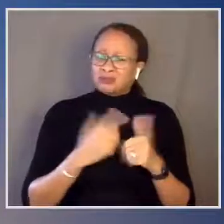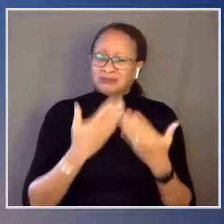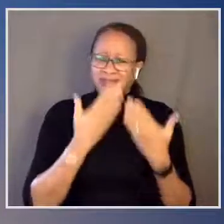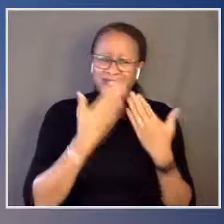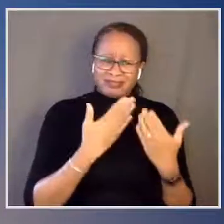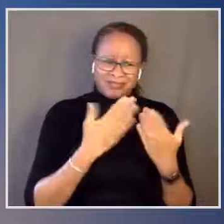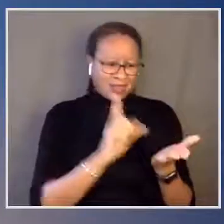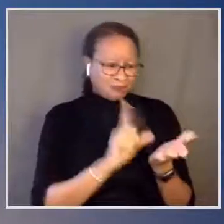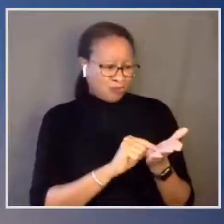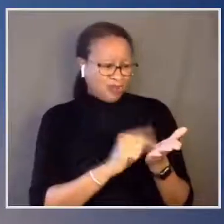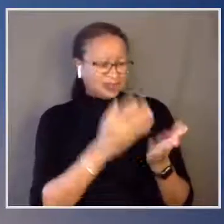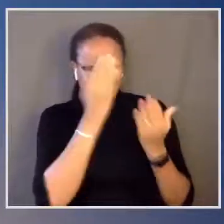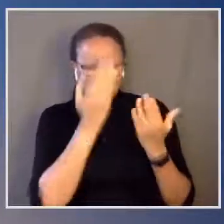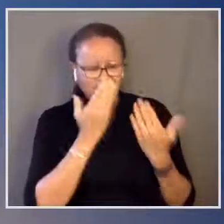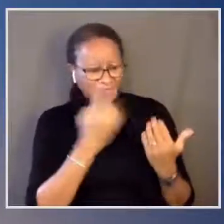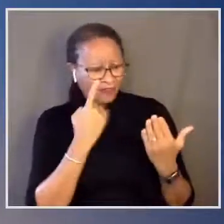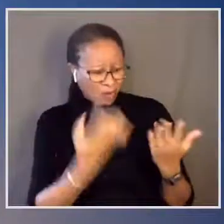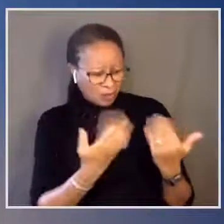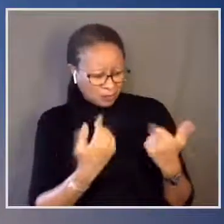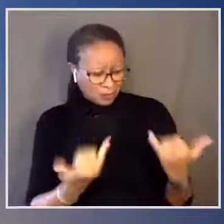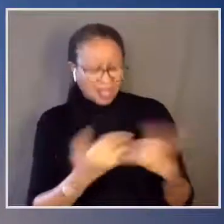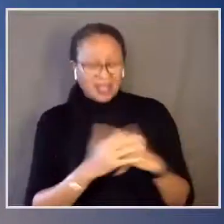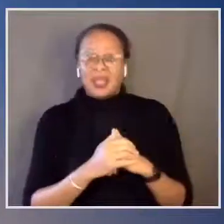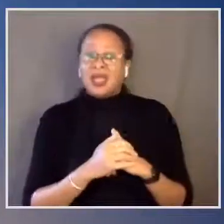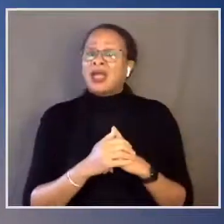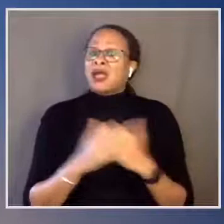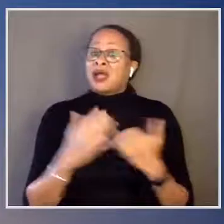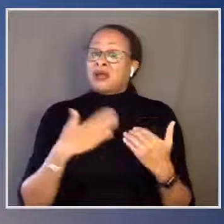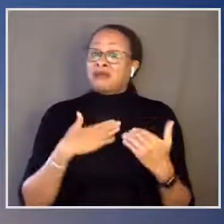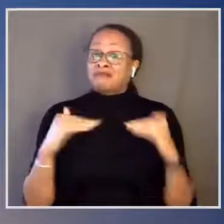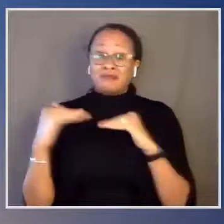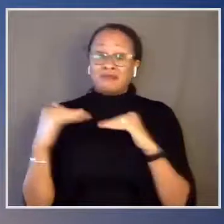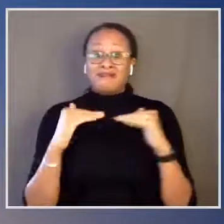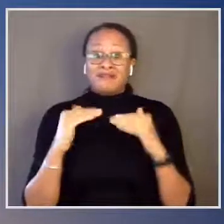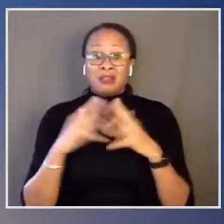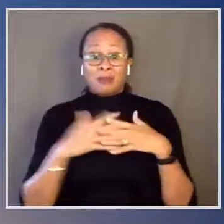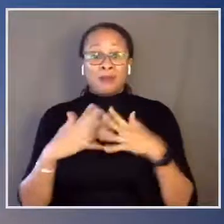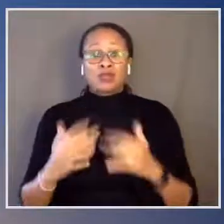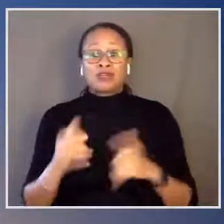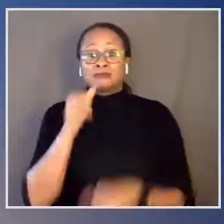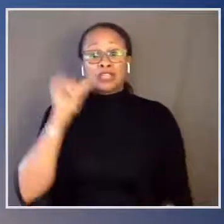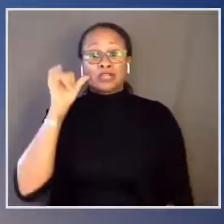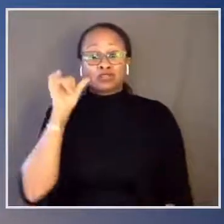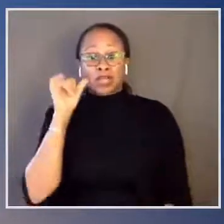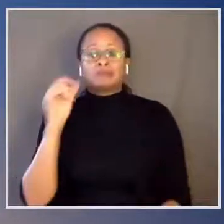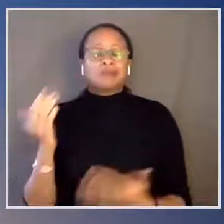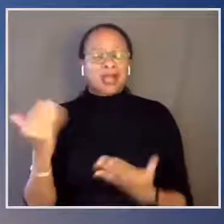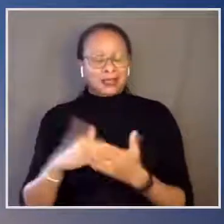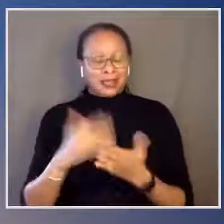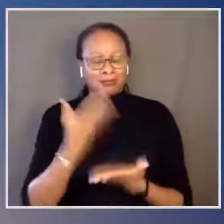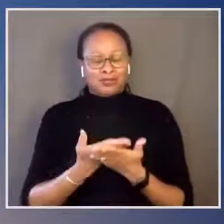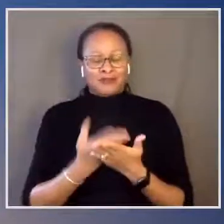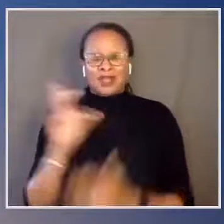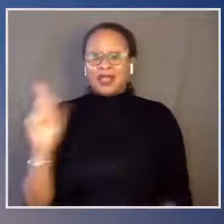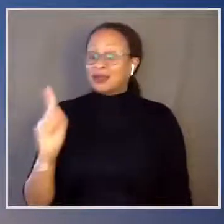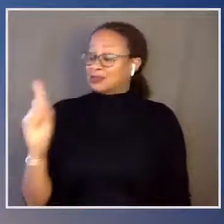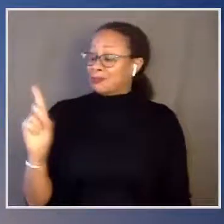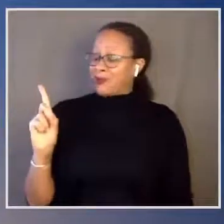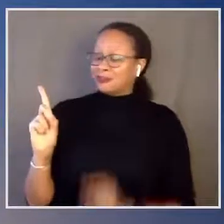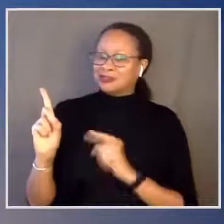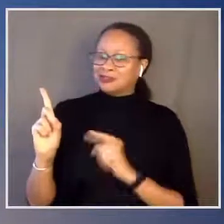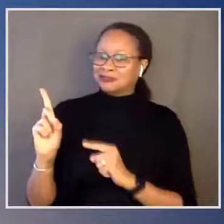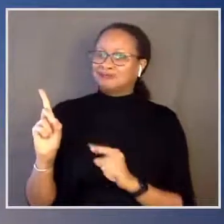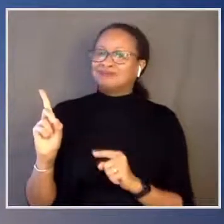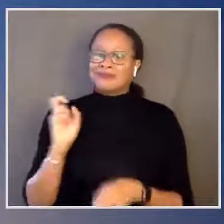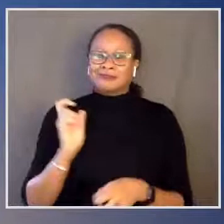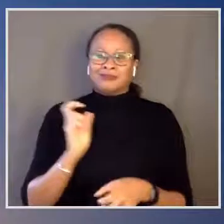thanking everyone else. My fellow Americans, yesterday, once again, proved that democracy is the heartbeat